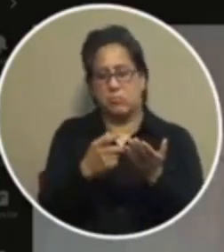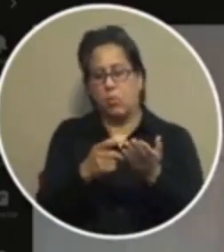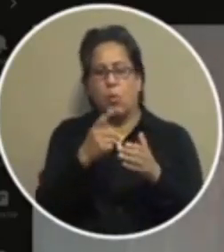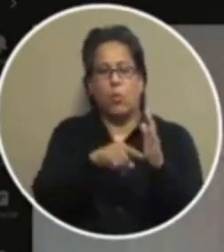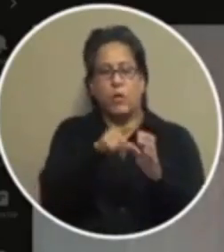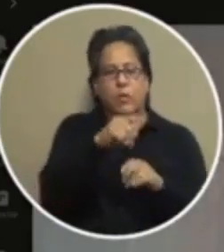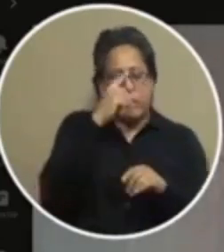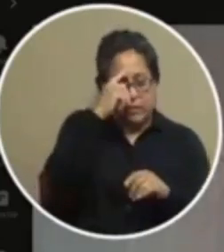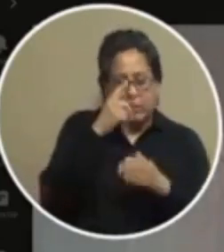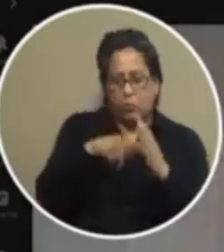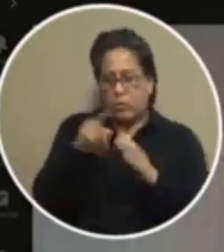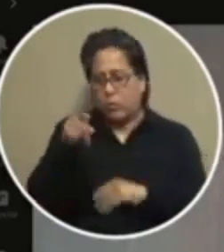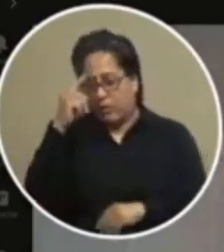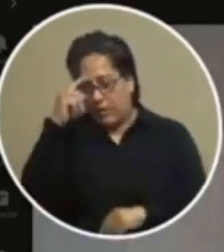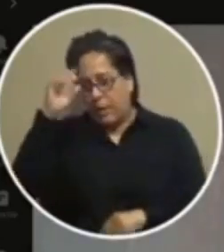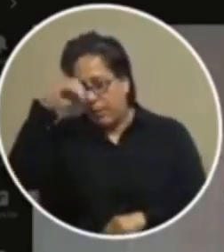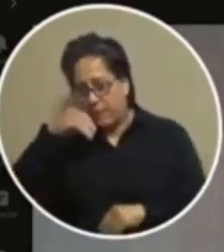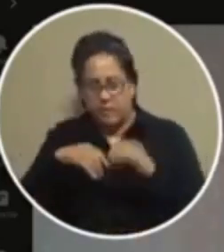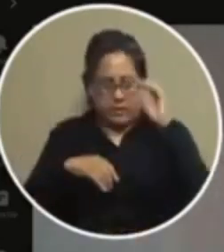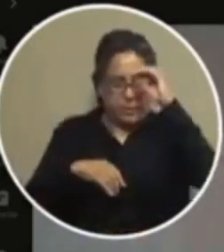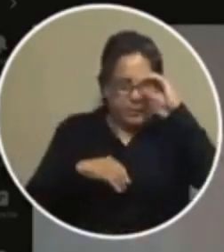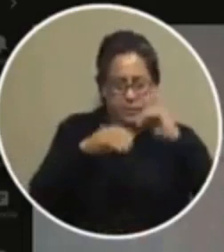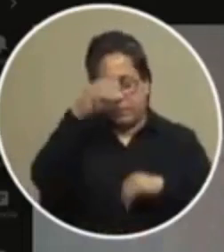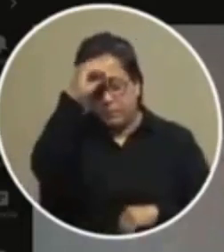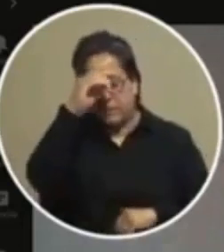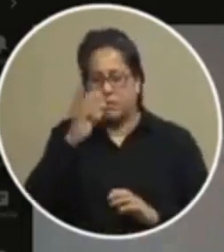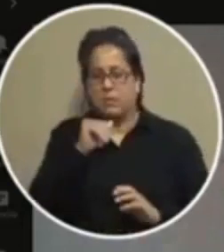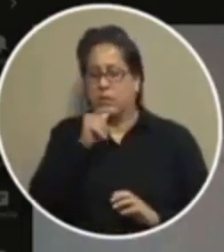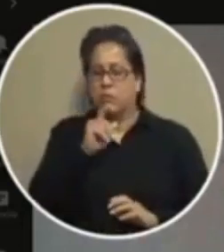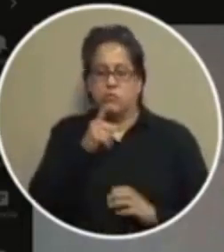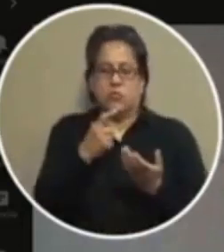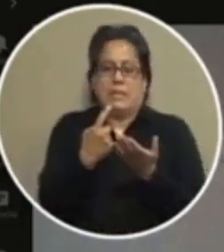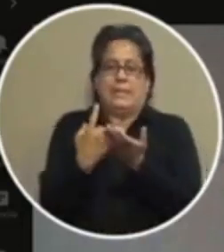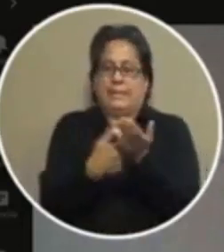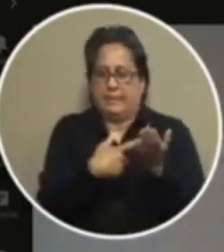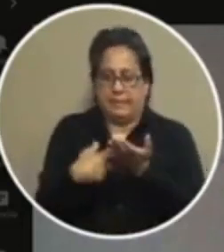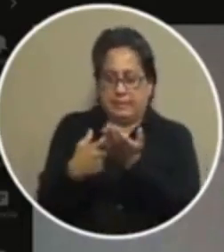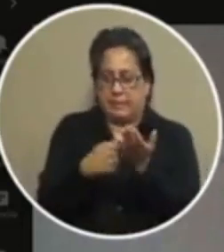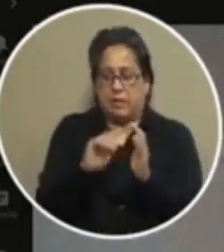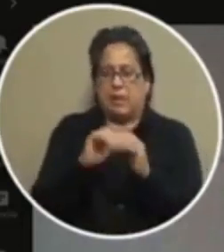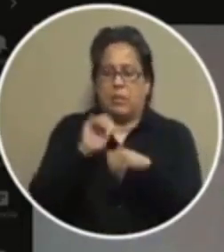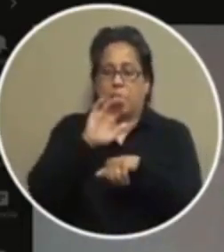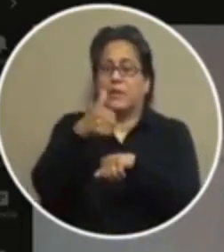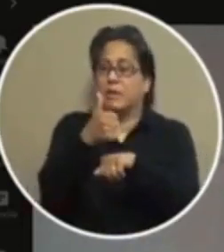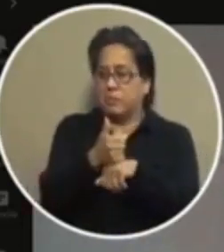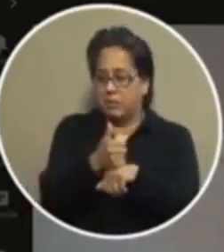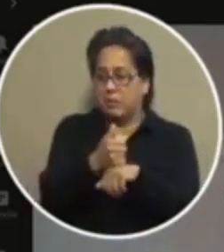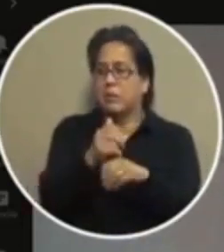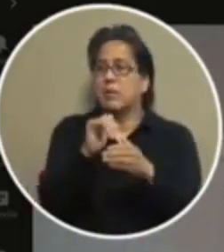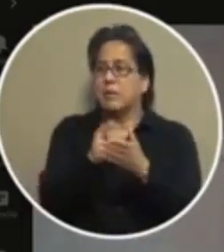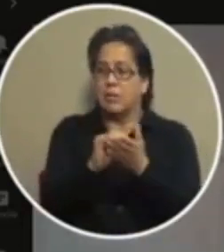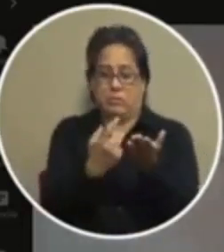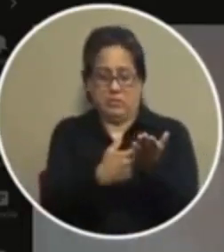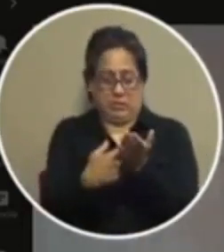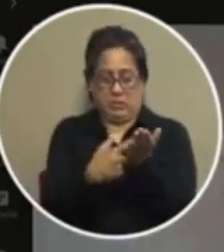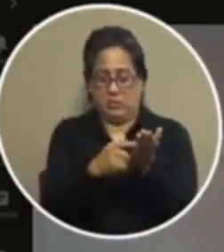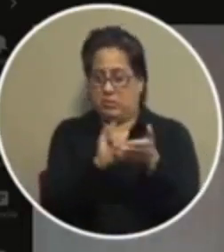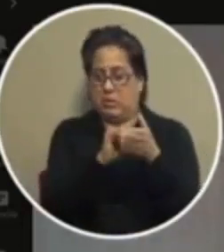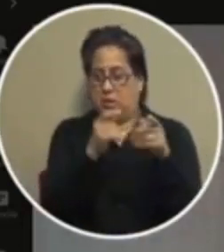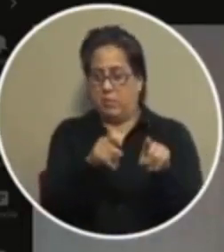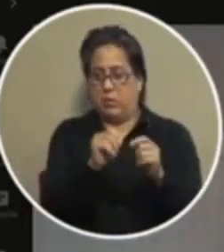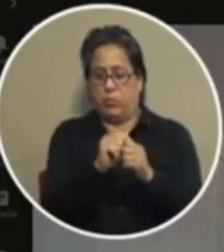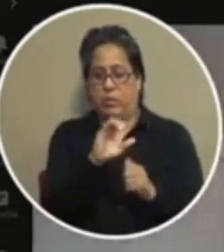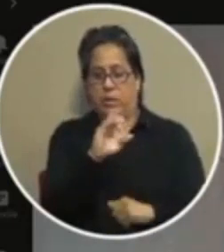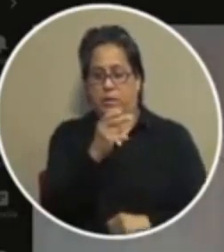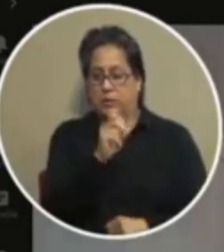just getting opinions without a discussion as to how it will be implemented that was the discussion that occurred with the the